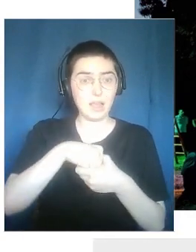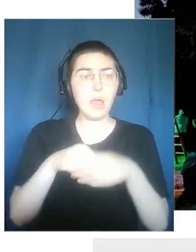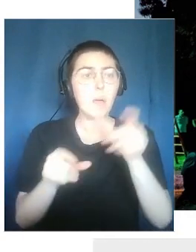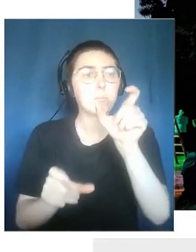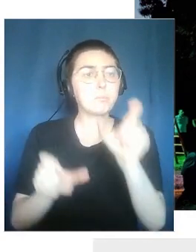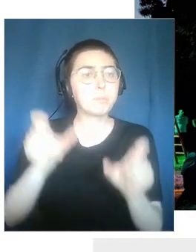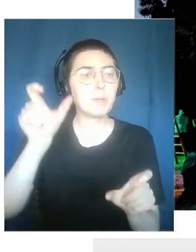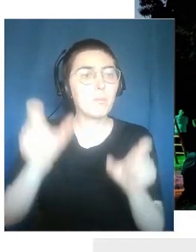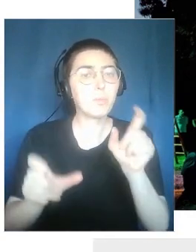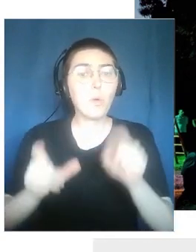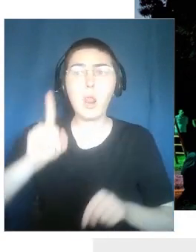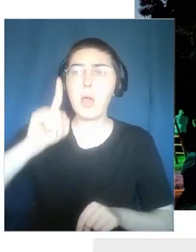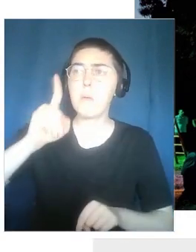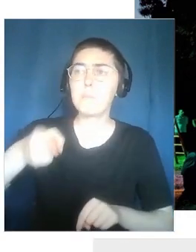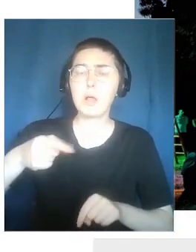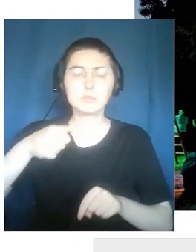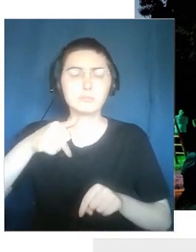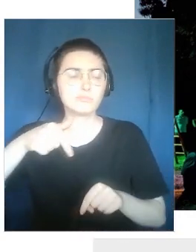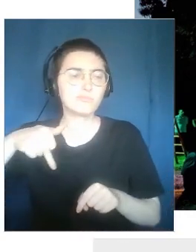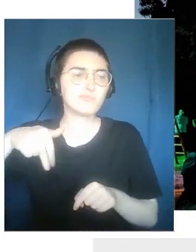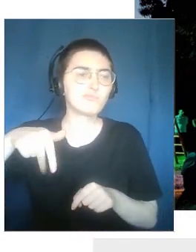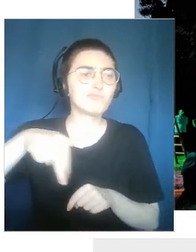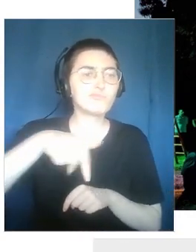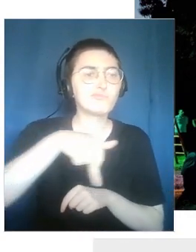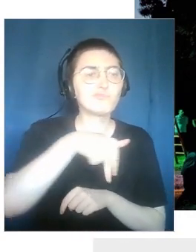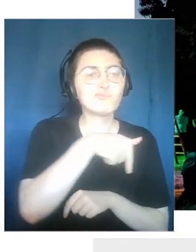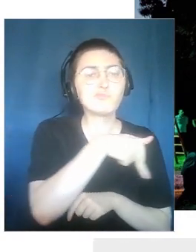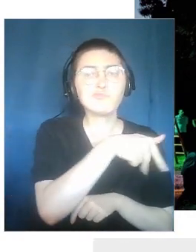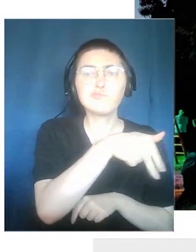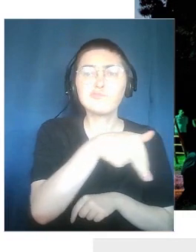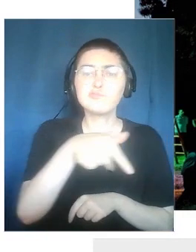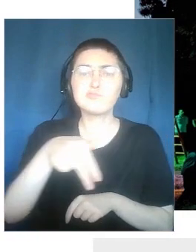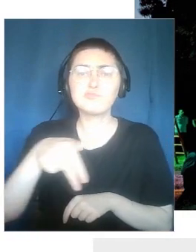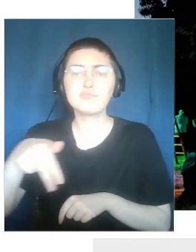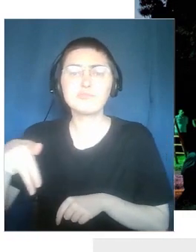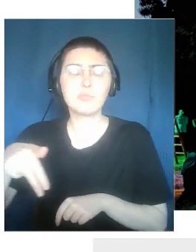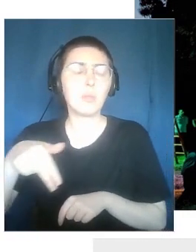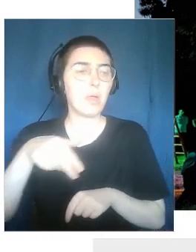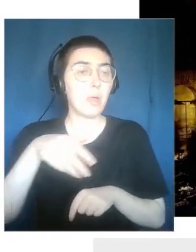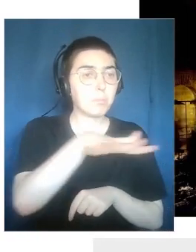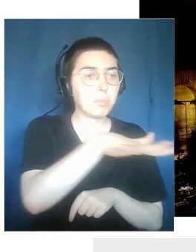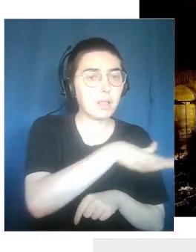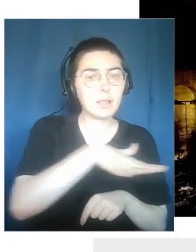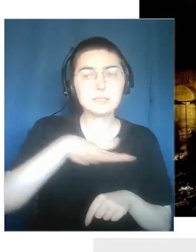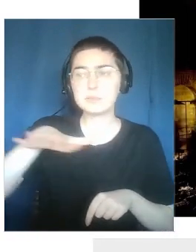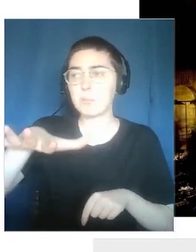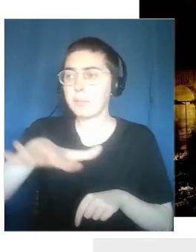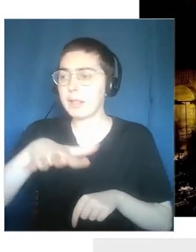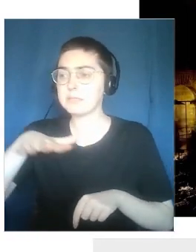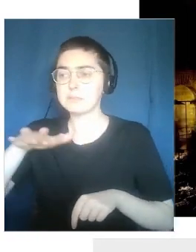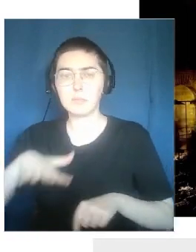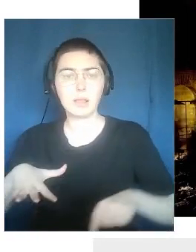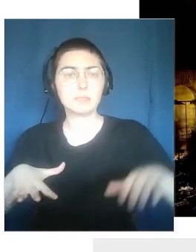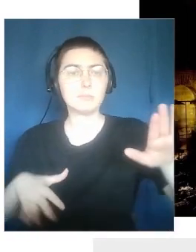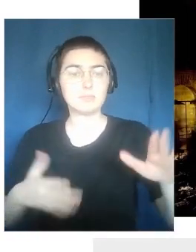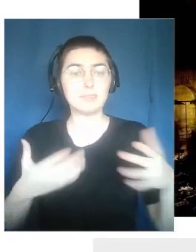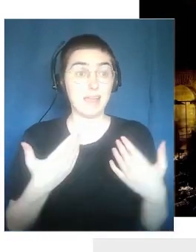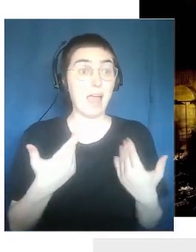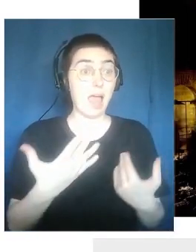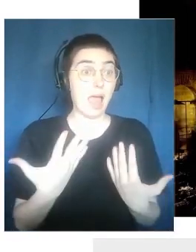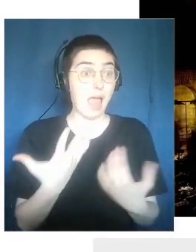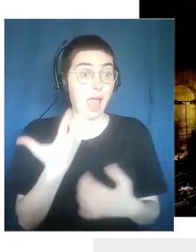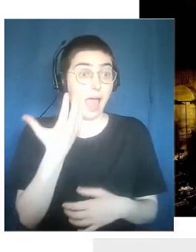The audience is told to walk in the different areas